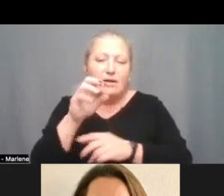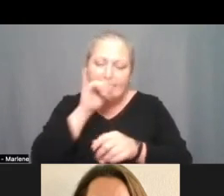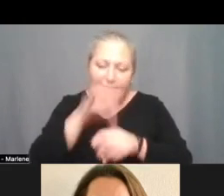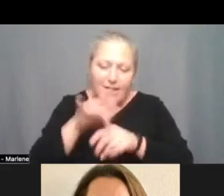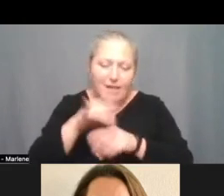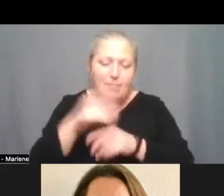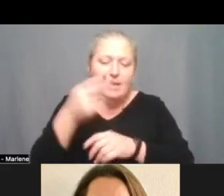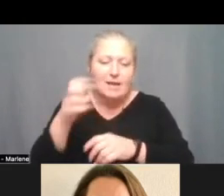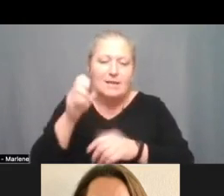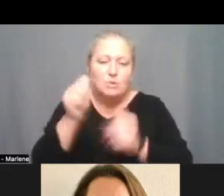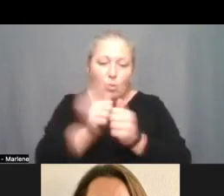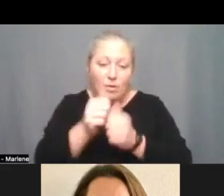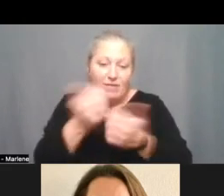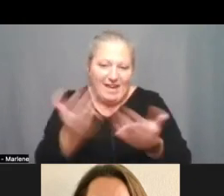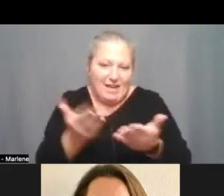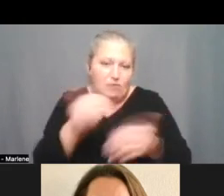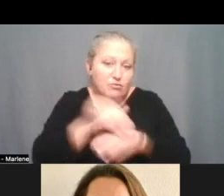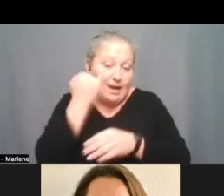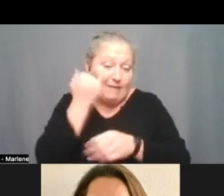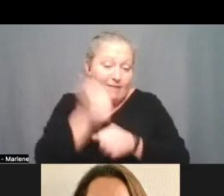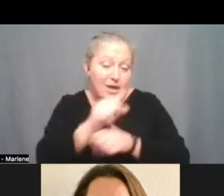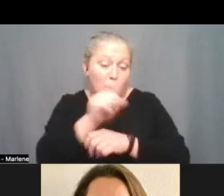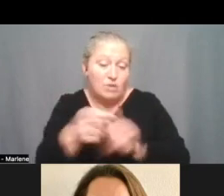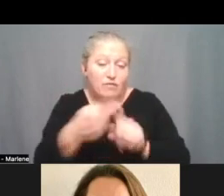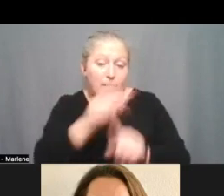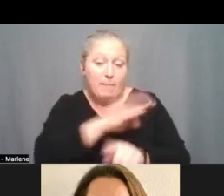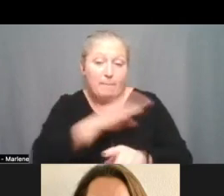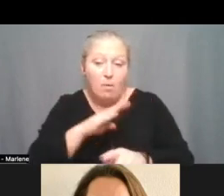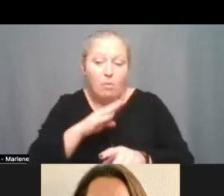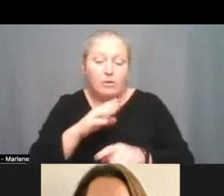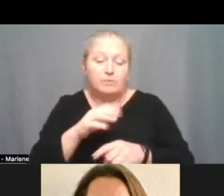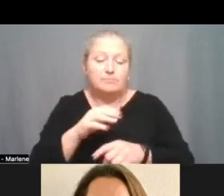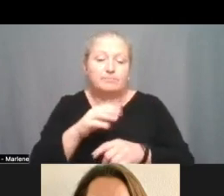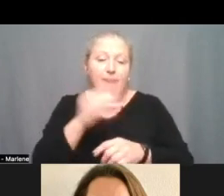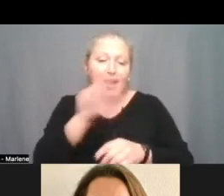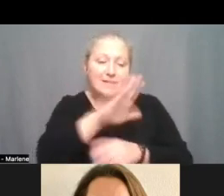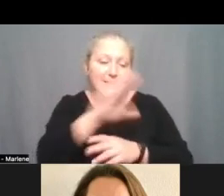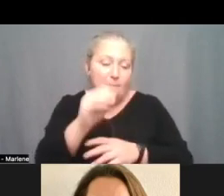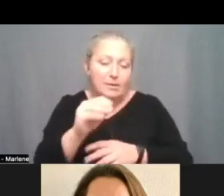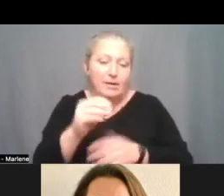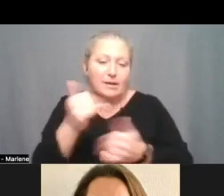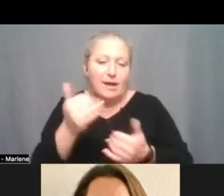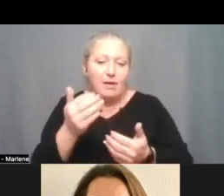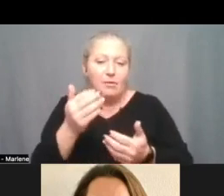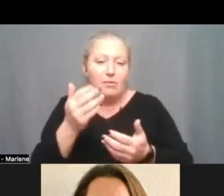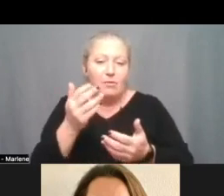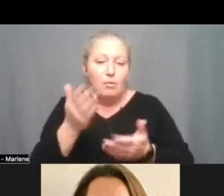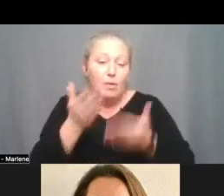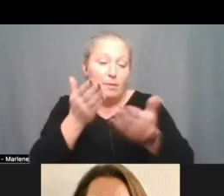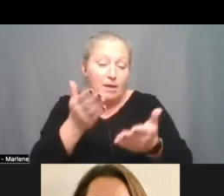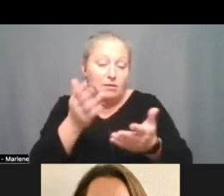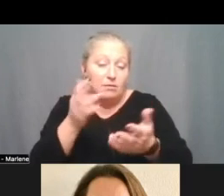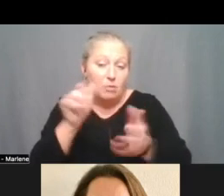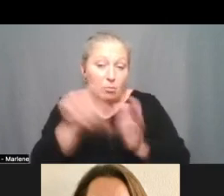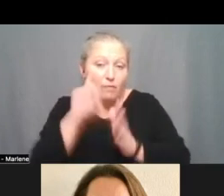he's uh with us tonight too if there's questions the board have of him and his company so i wanted to recommend approval of um the